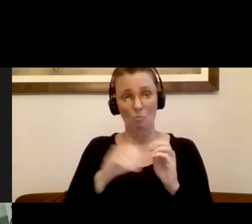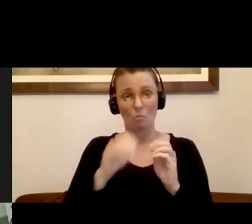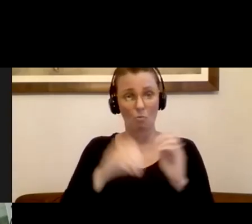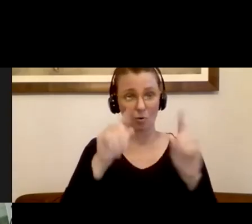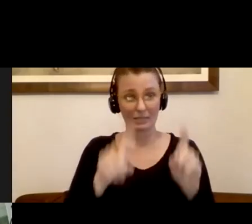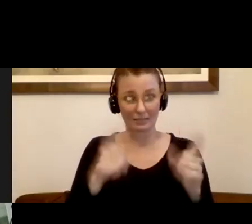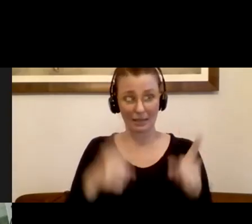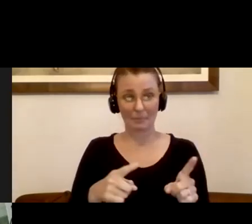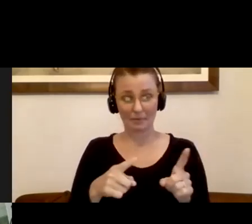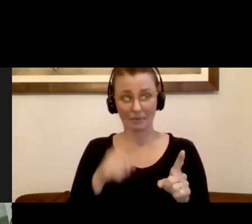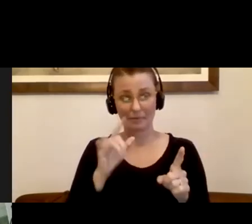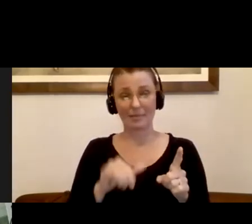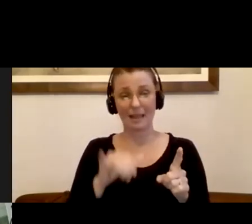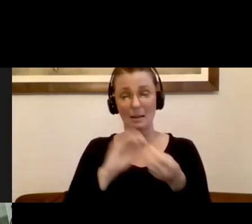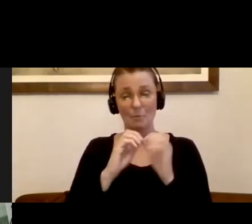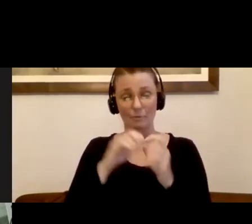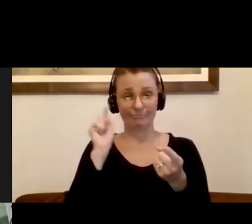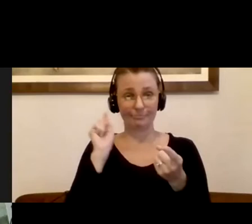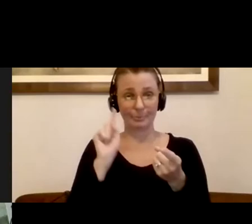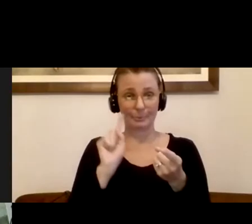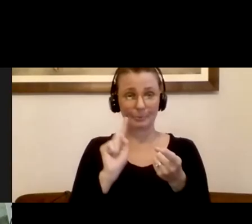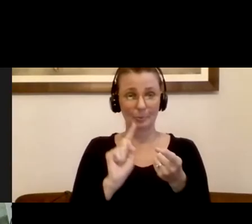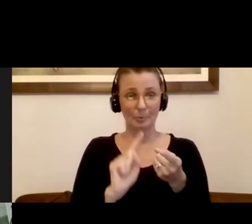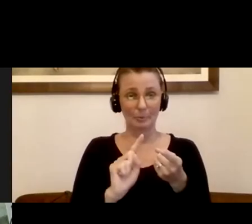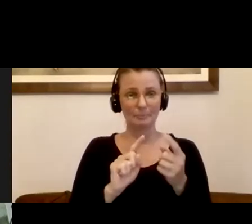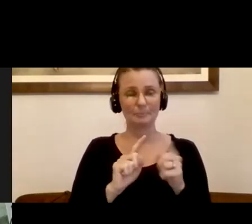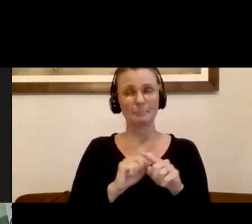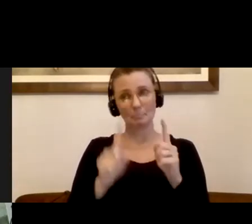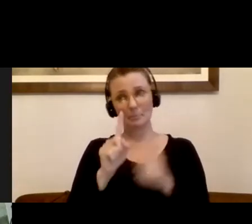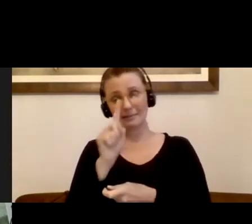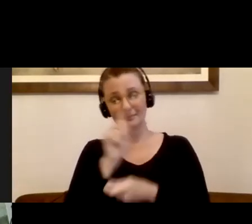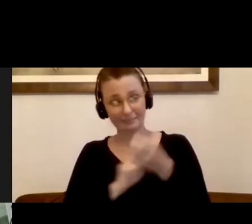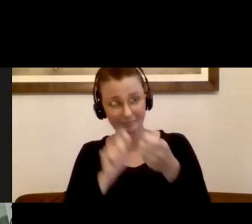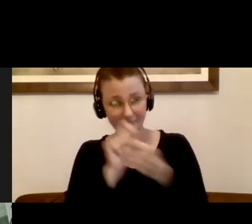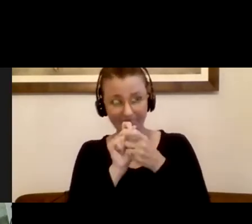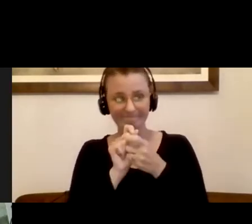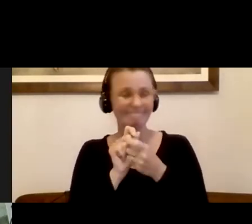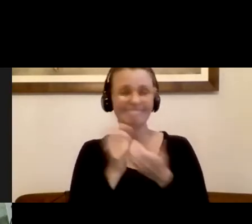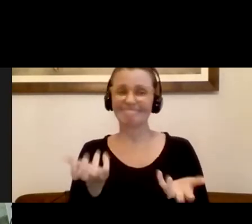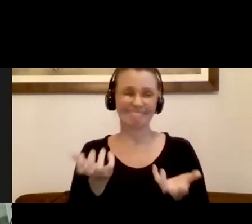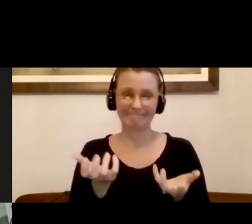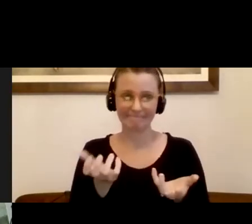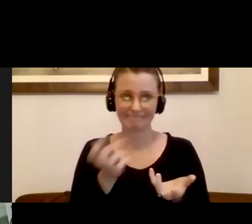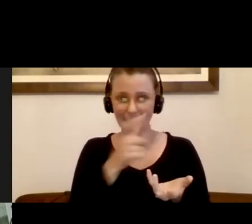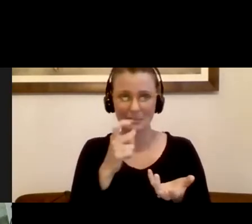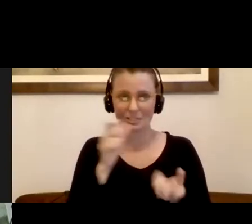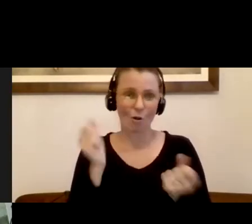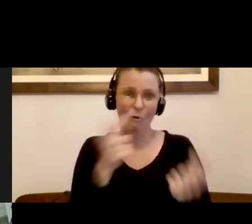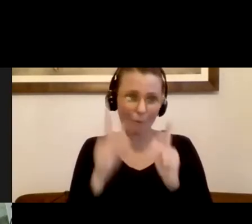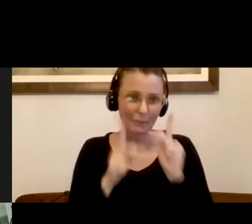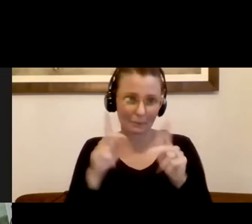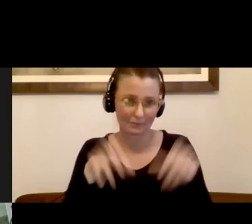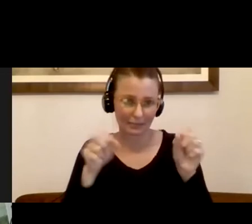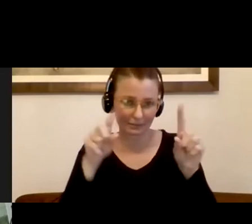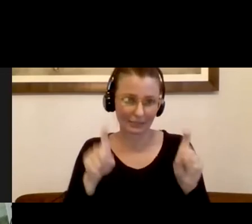that rate decreasing, but that does not fully or accurately depict how many people are carrying the virus, but still important information.